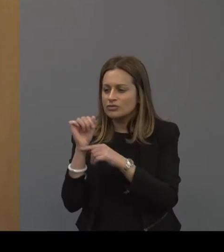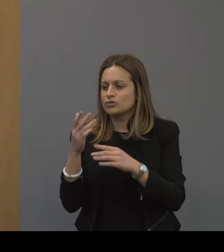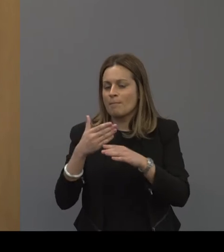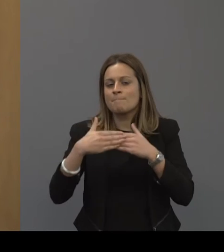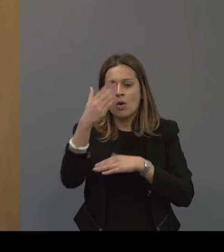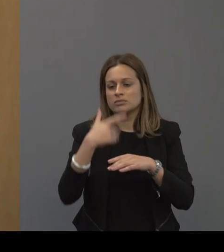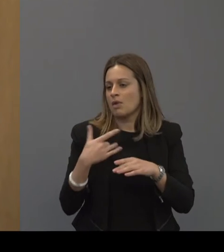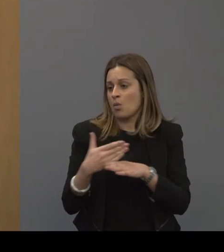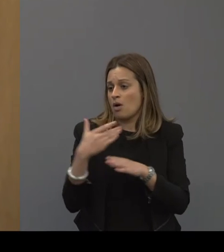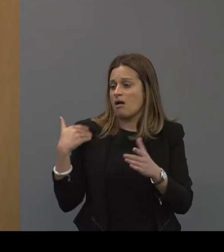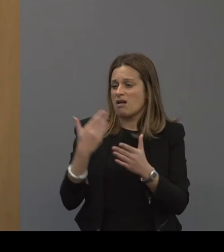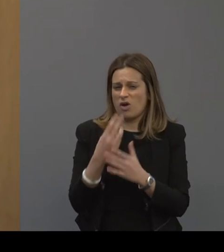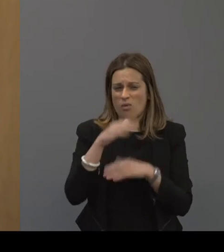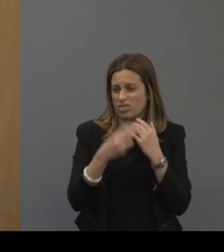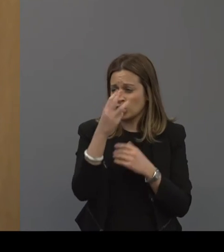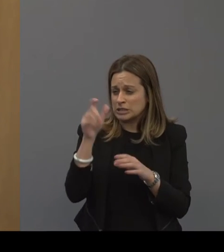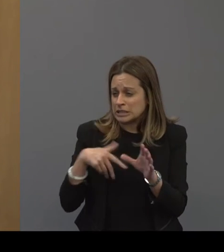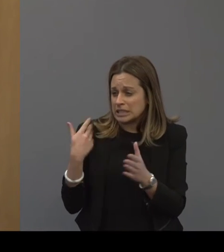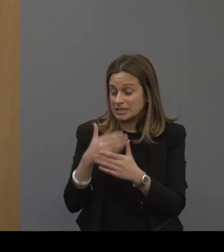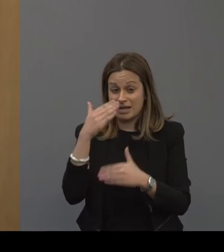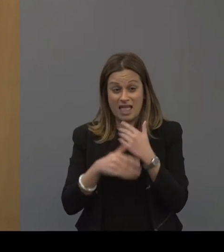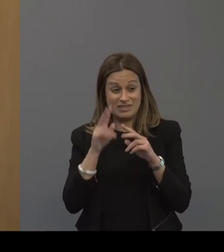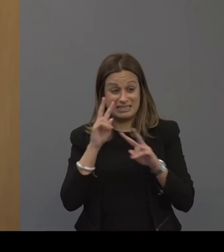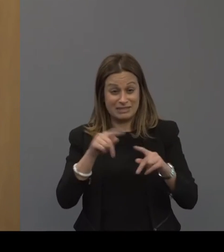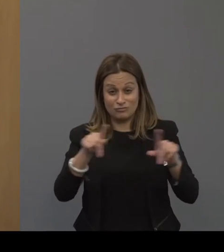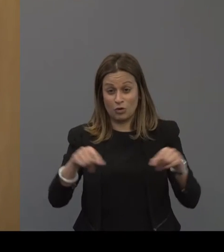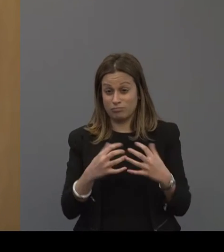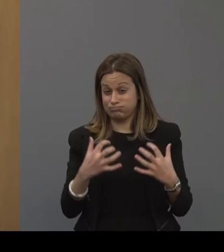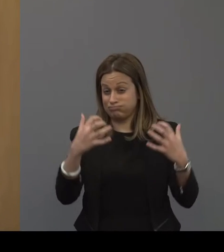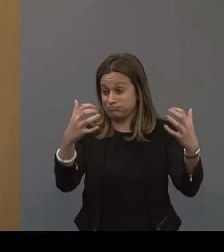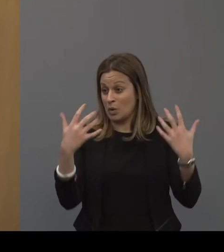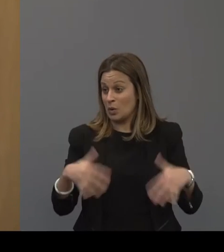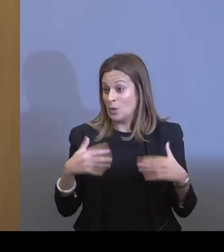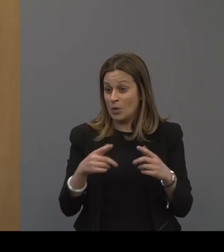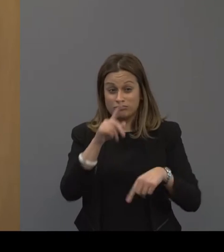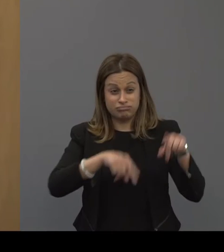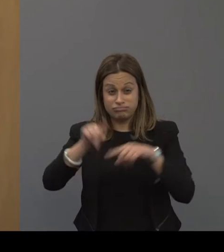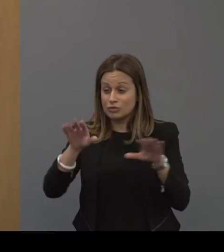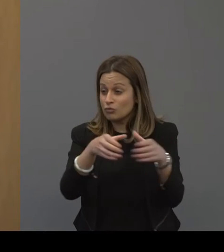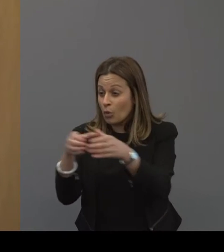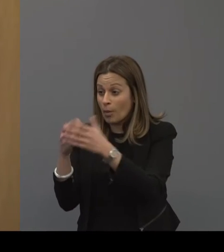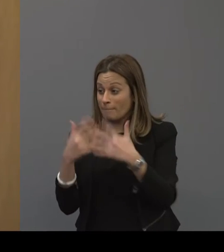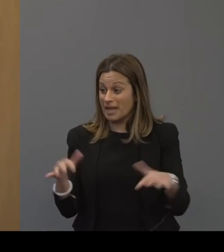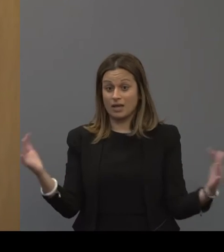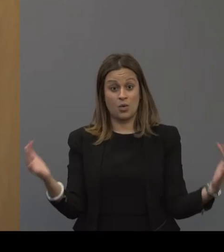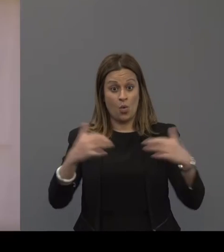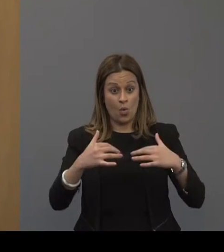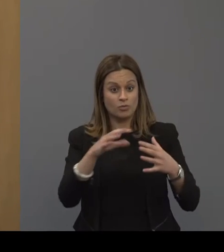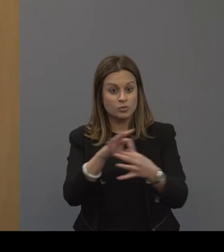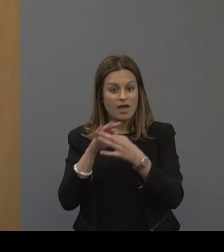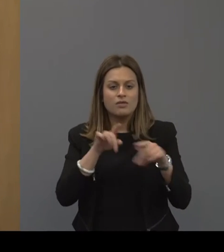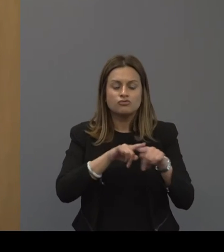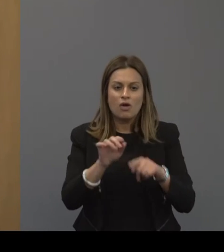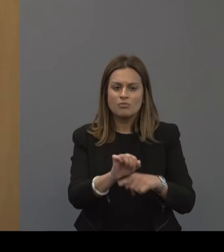most of my career, over 30 years, and I have never seen a room like this where such a diverse group of people have come together where